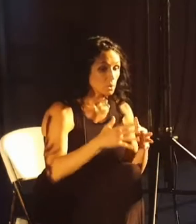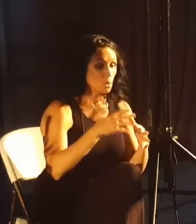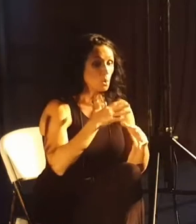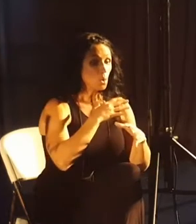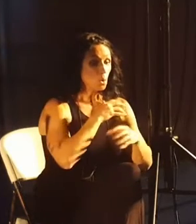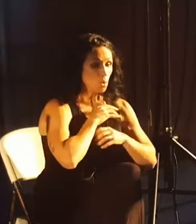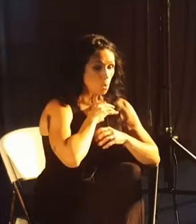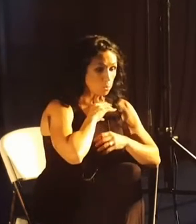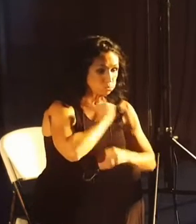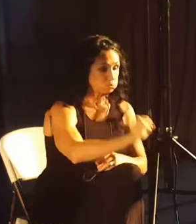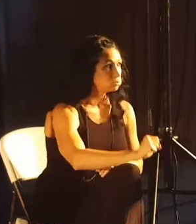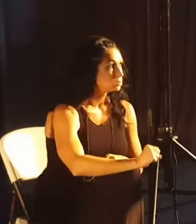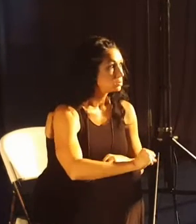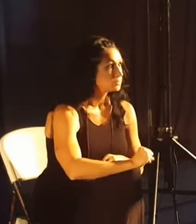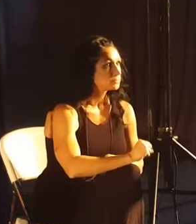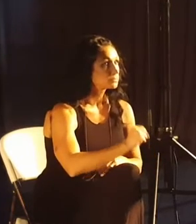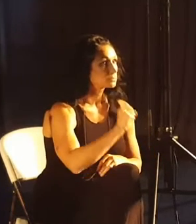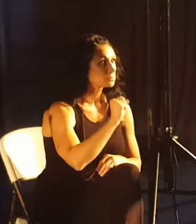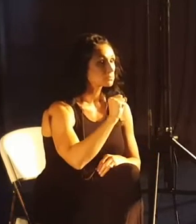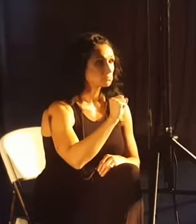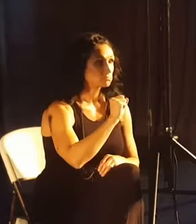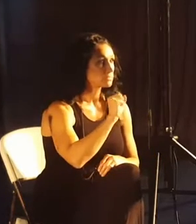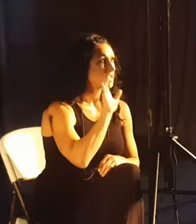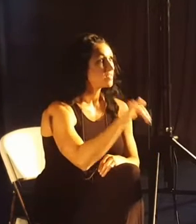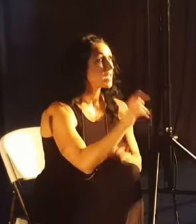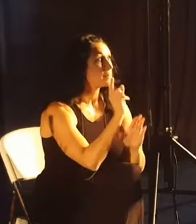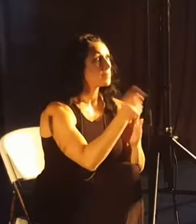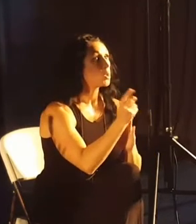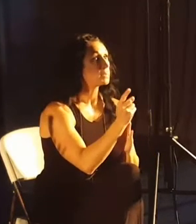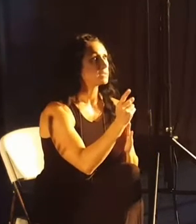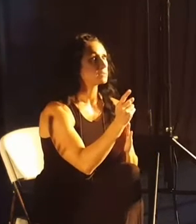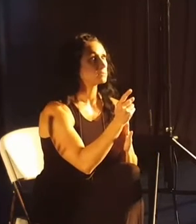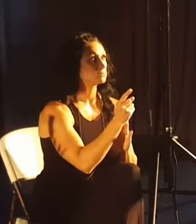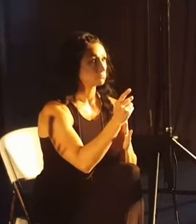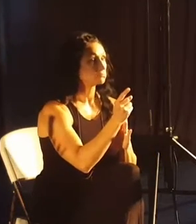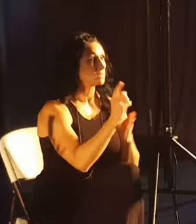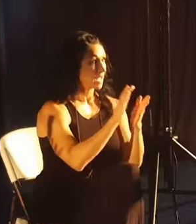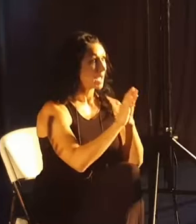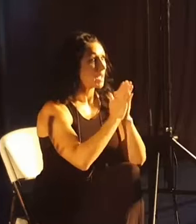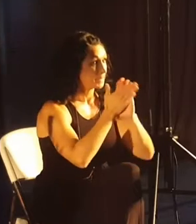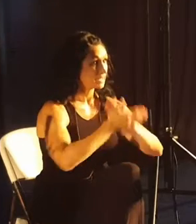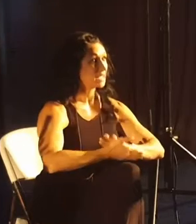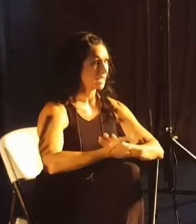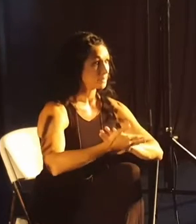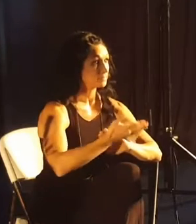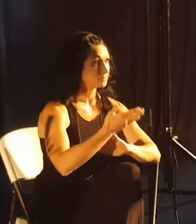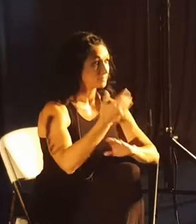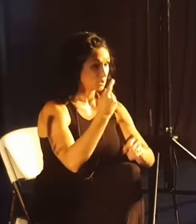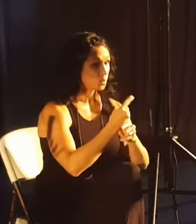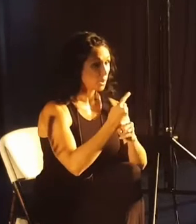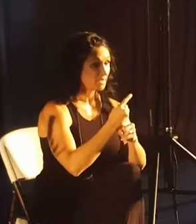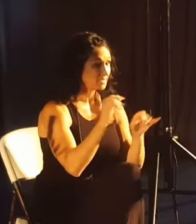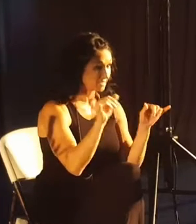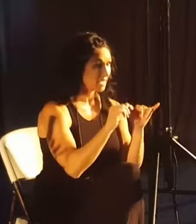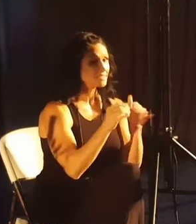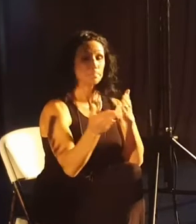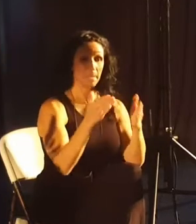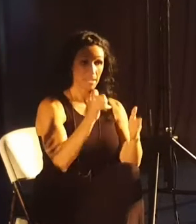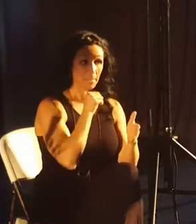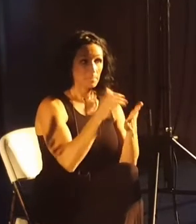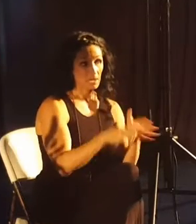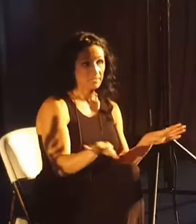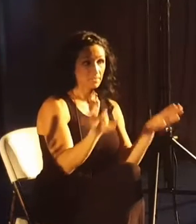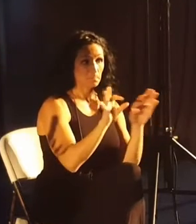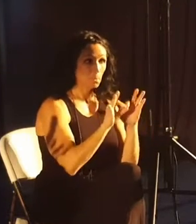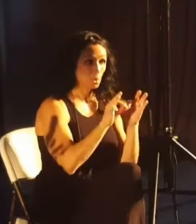my breath away, and in that moment, I was right-sized, and I began to see that maybe I'm not as important as I